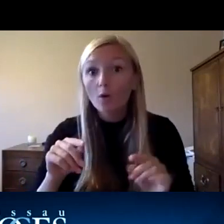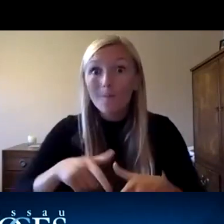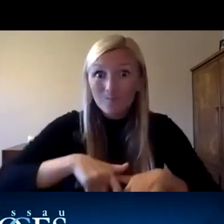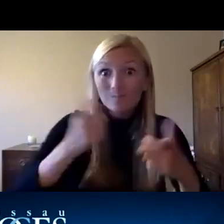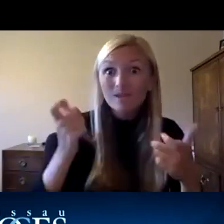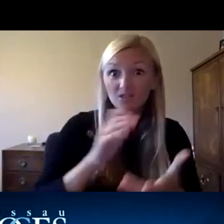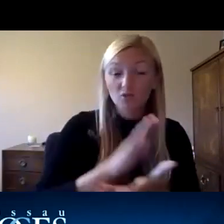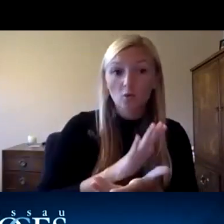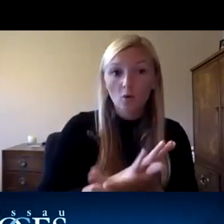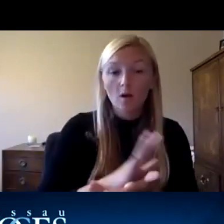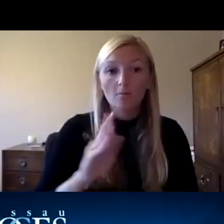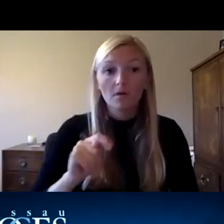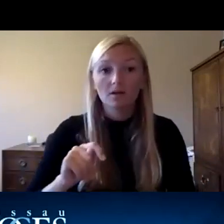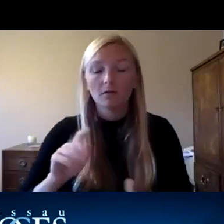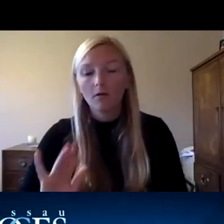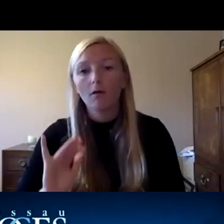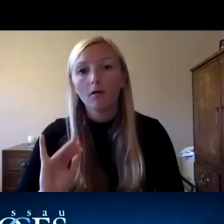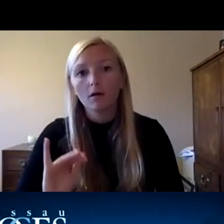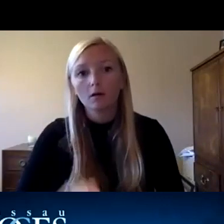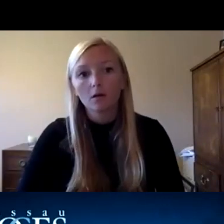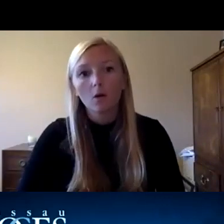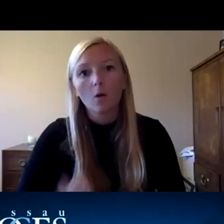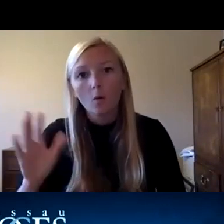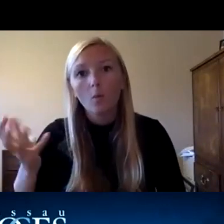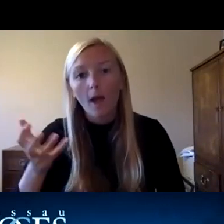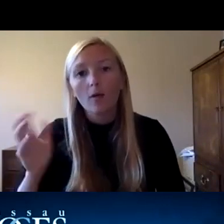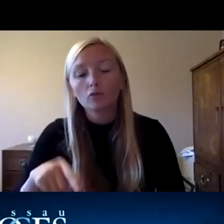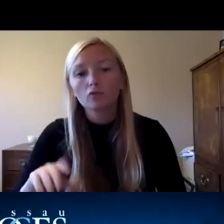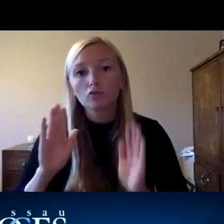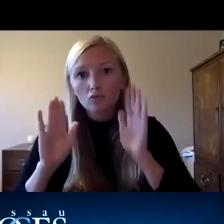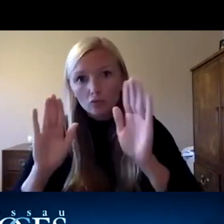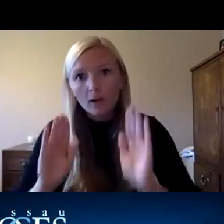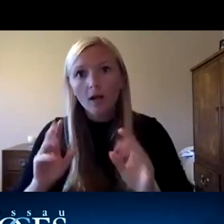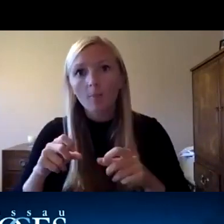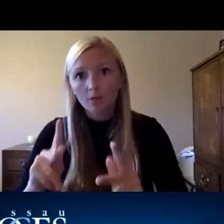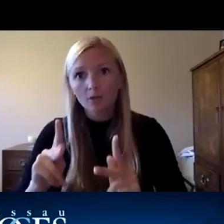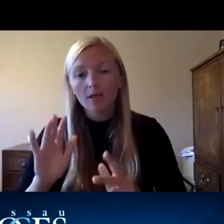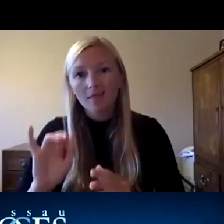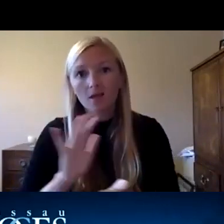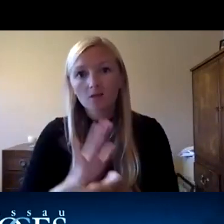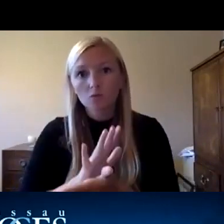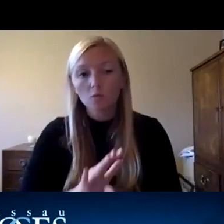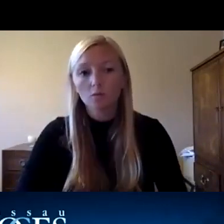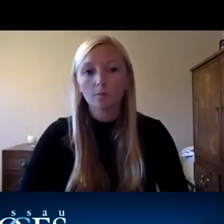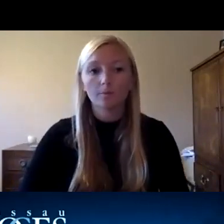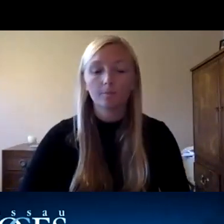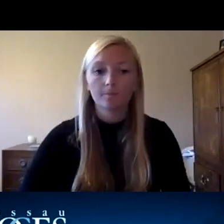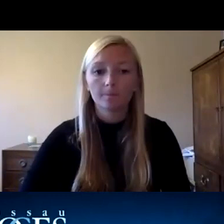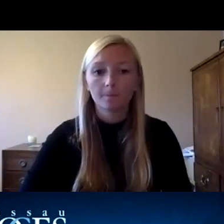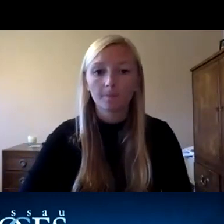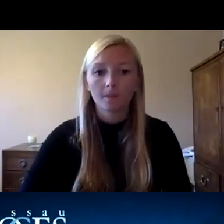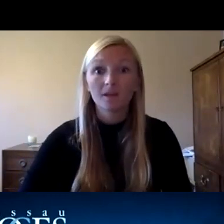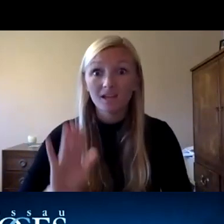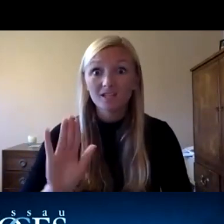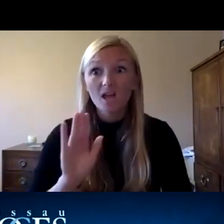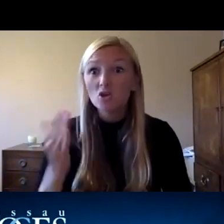in you know in retrospect you look back and you think wow what an opportunity um and maybe like you said we need to we need to think about is that is that a new